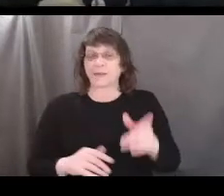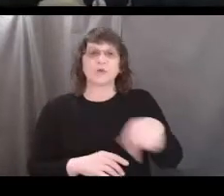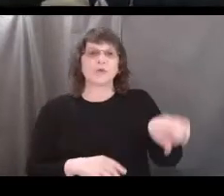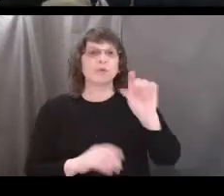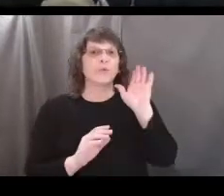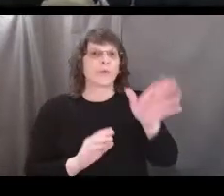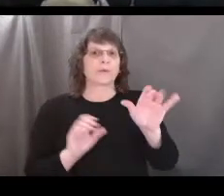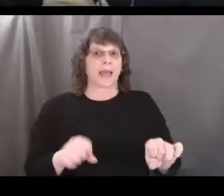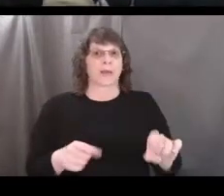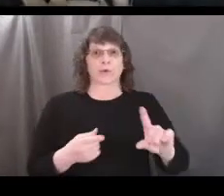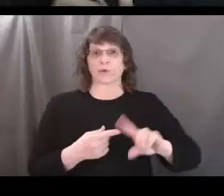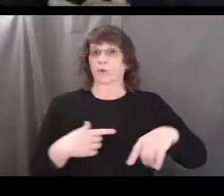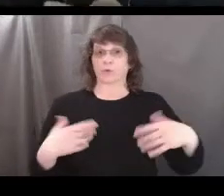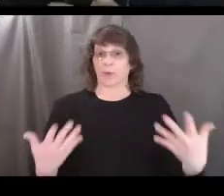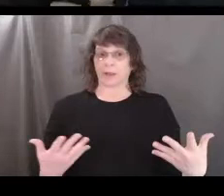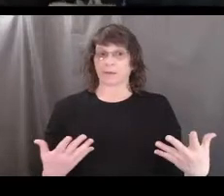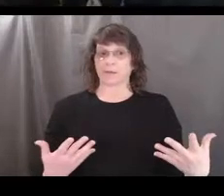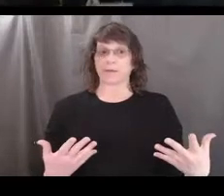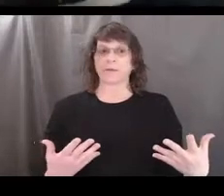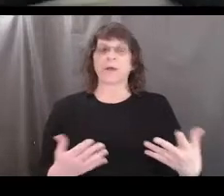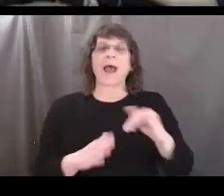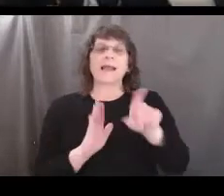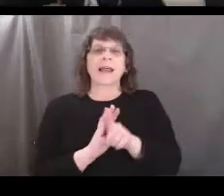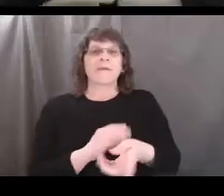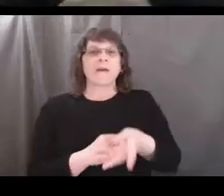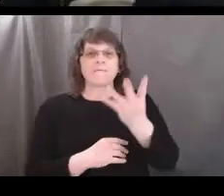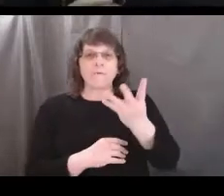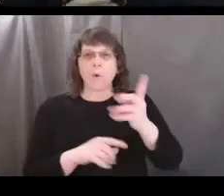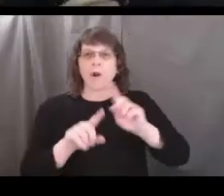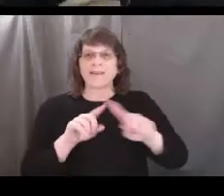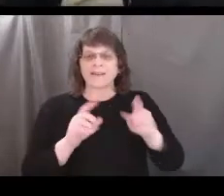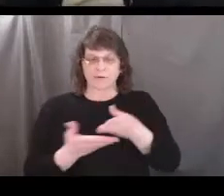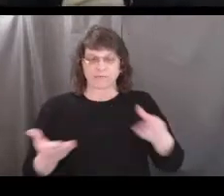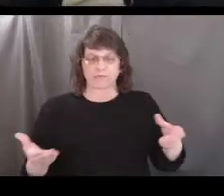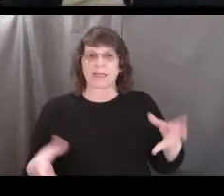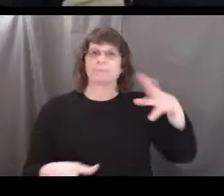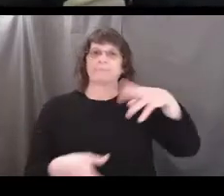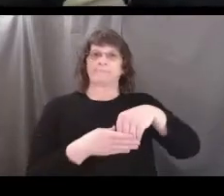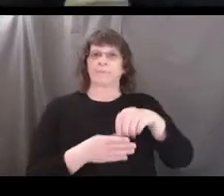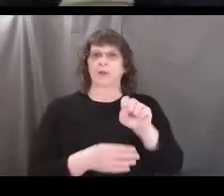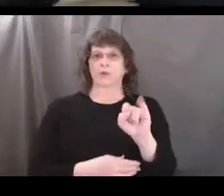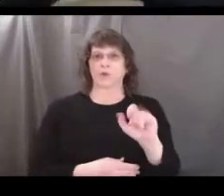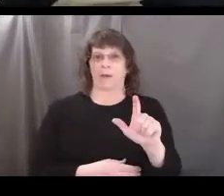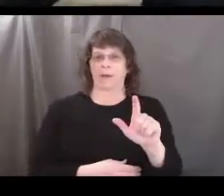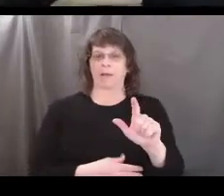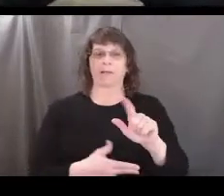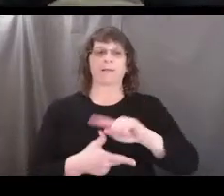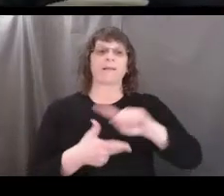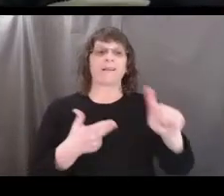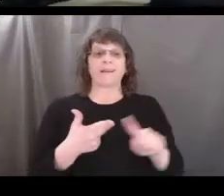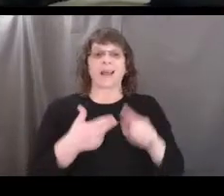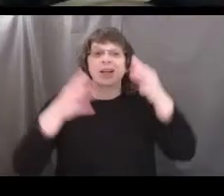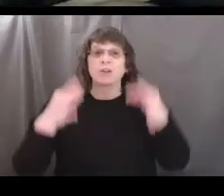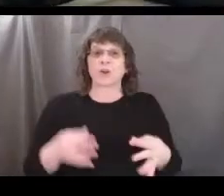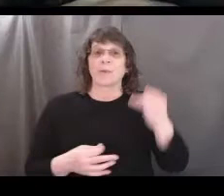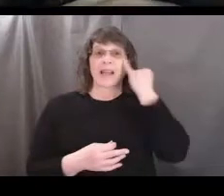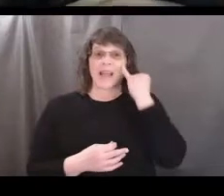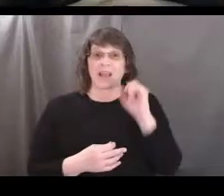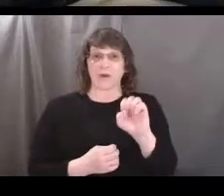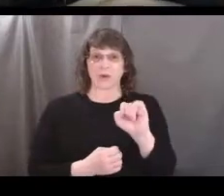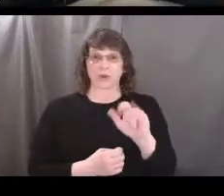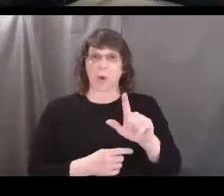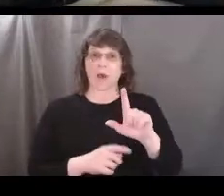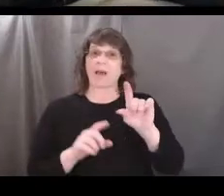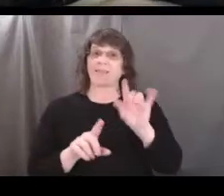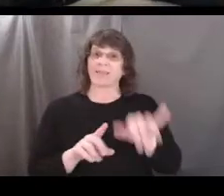to identify four different ingredients that make up soil, determine if soil is a renewable